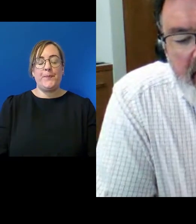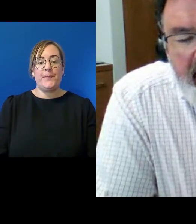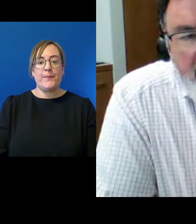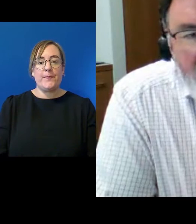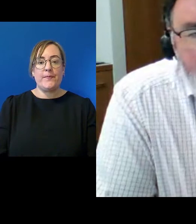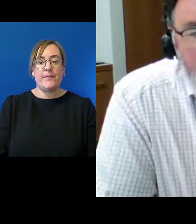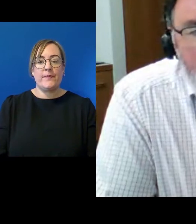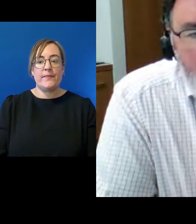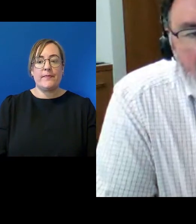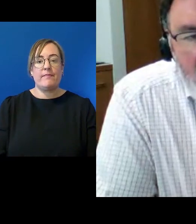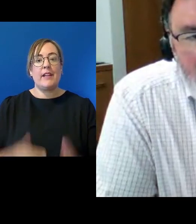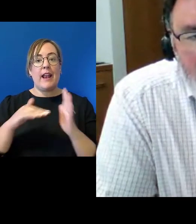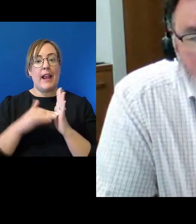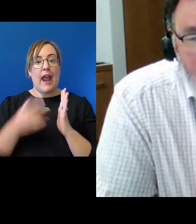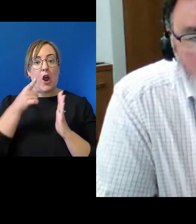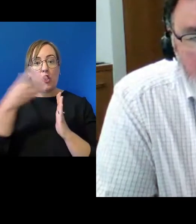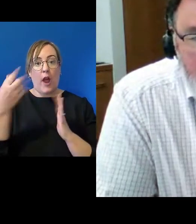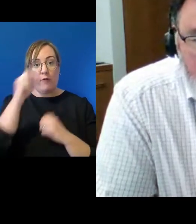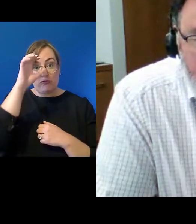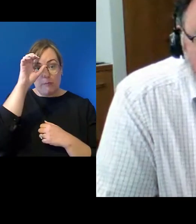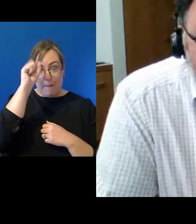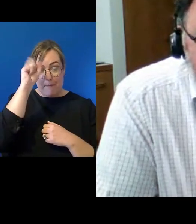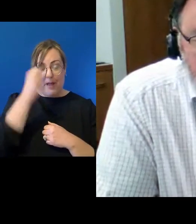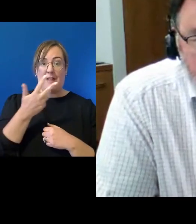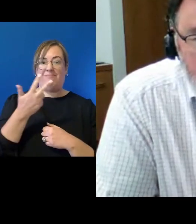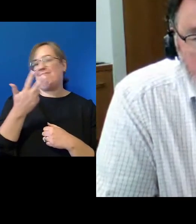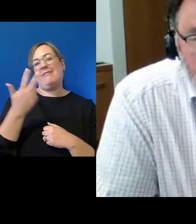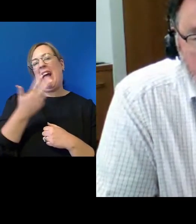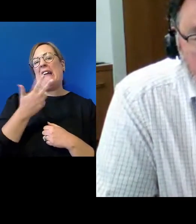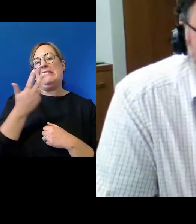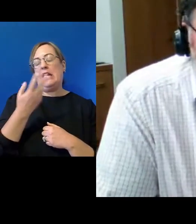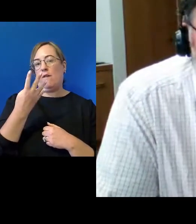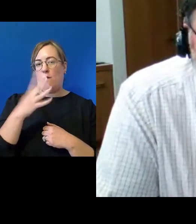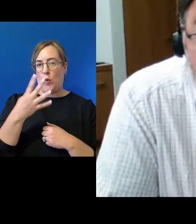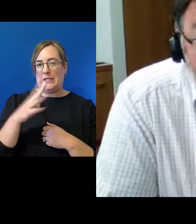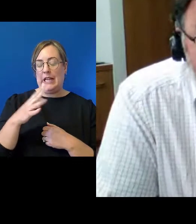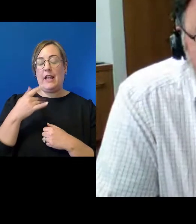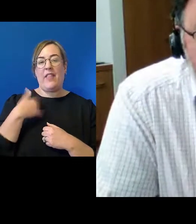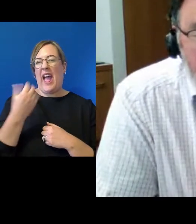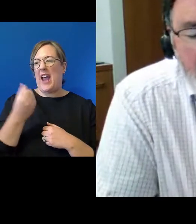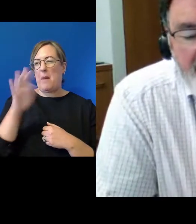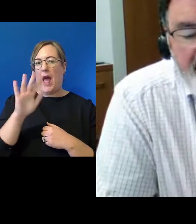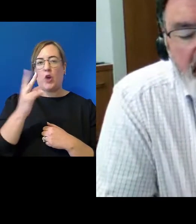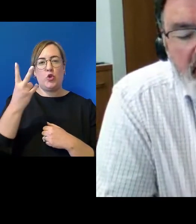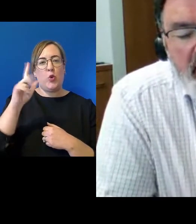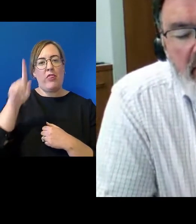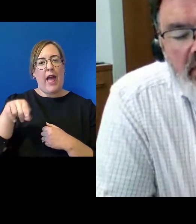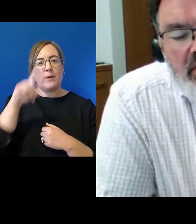Now, you have to bear in mind that in 1840, there were a few hundred settlers in New Zealand. Sorry, a few thousand, two thousand, I think.